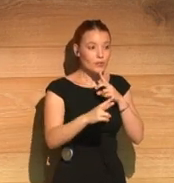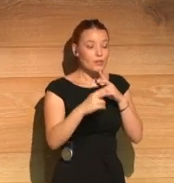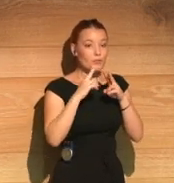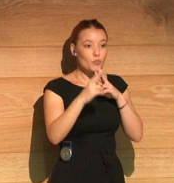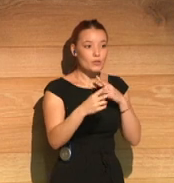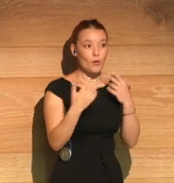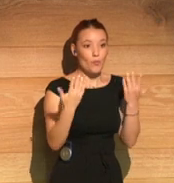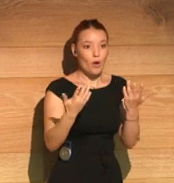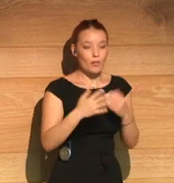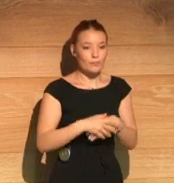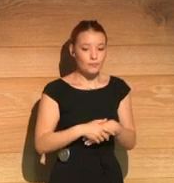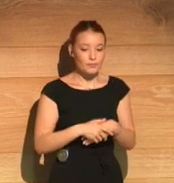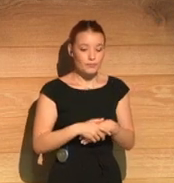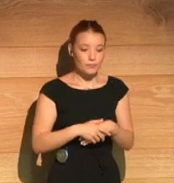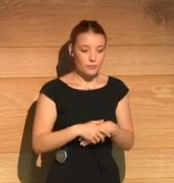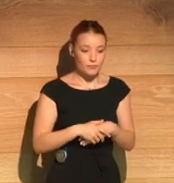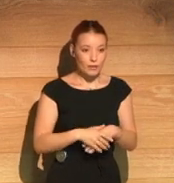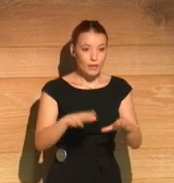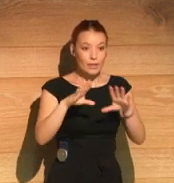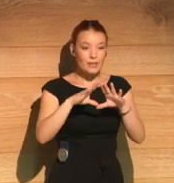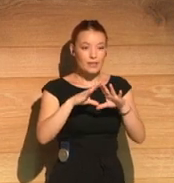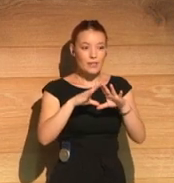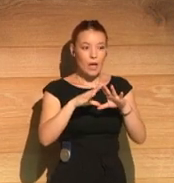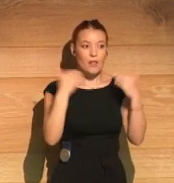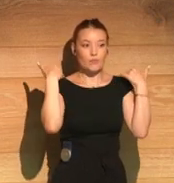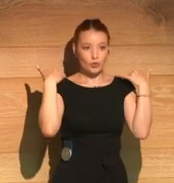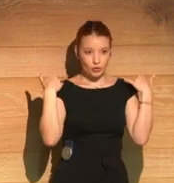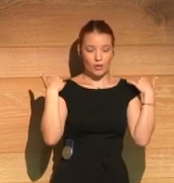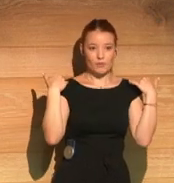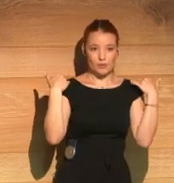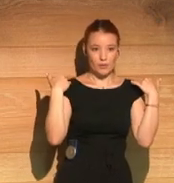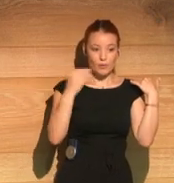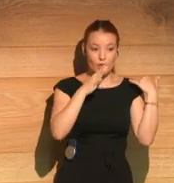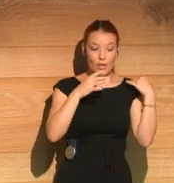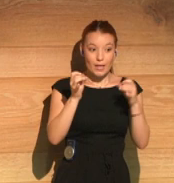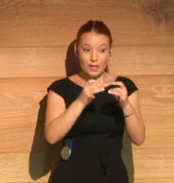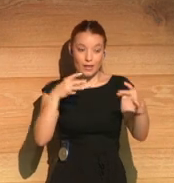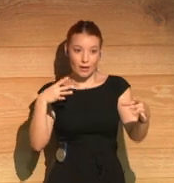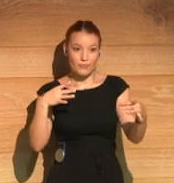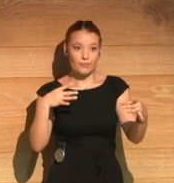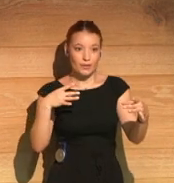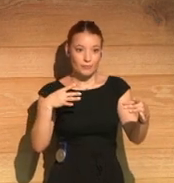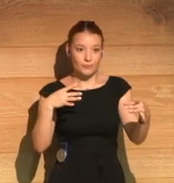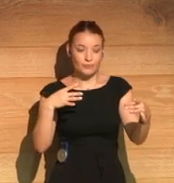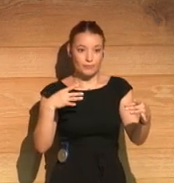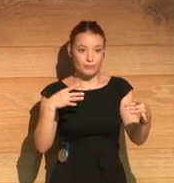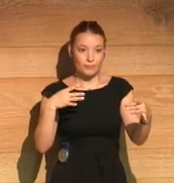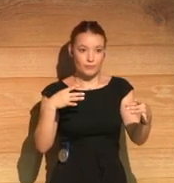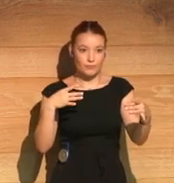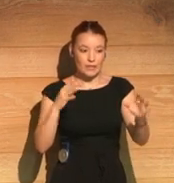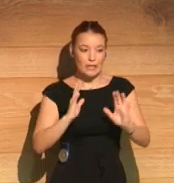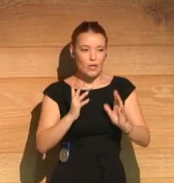responsible for a lot of it, because in Ireland, when those scandals started happening or being revealed in